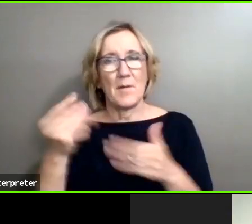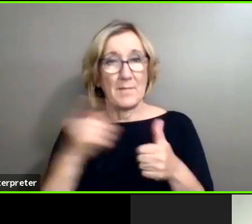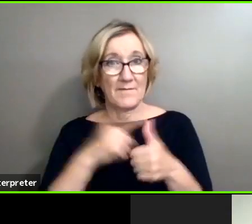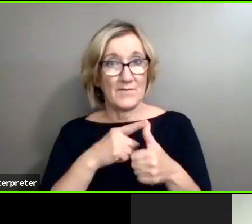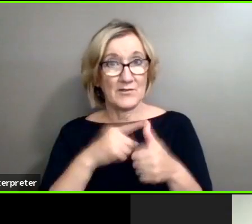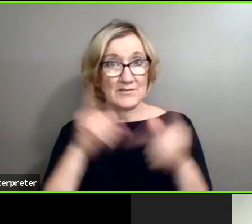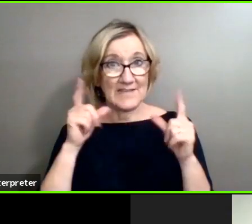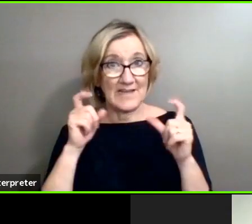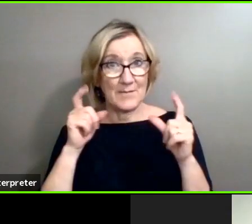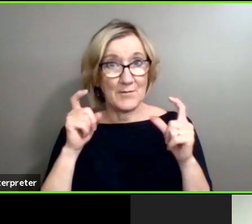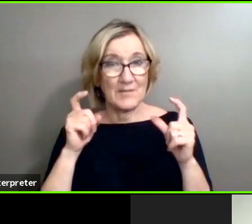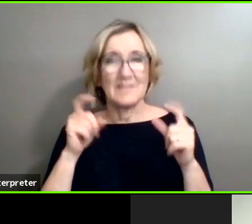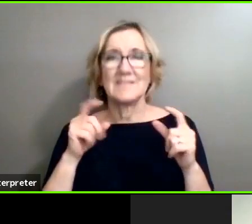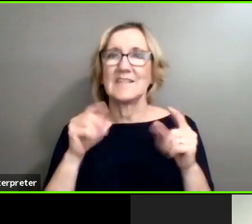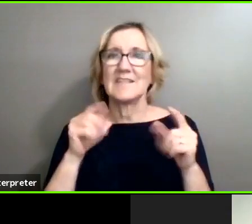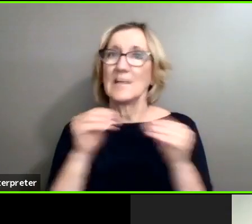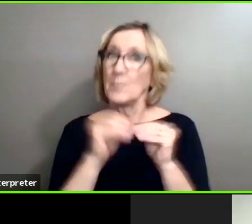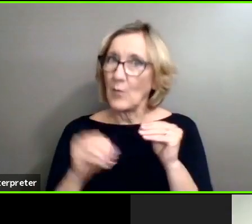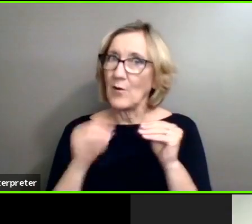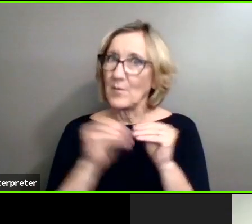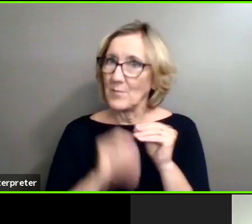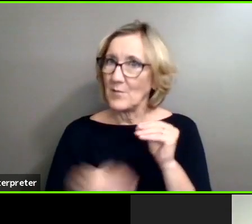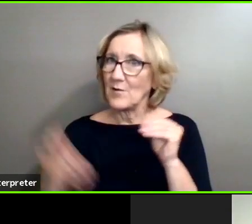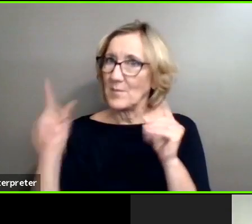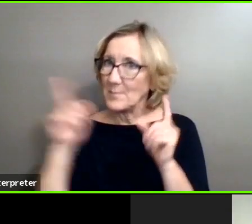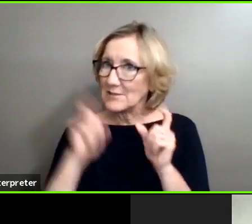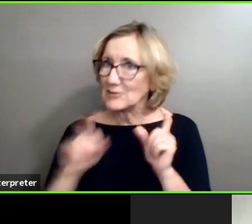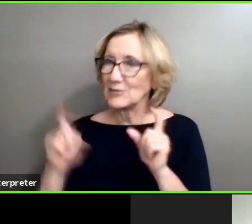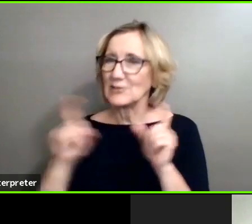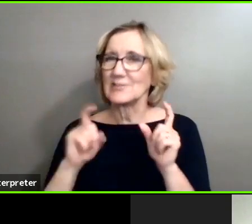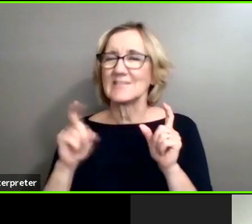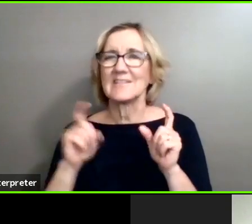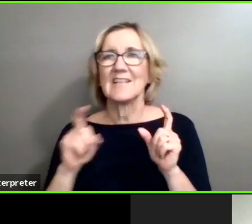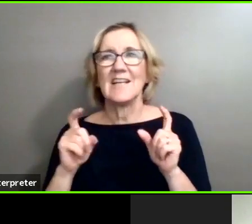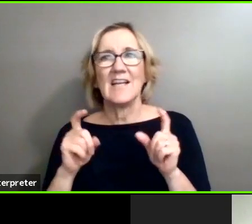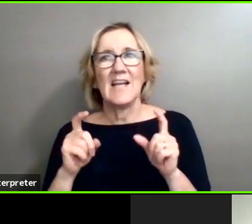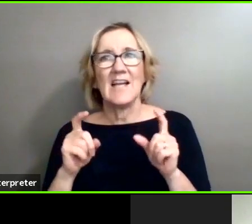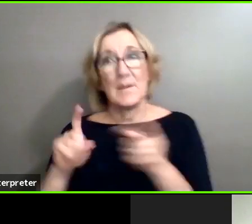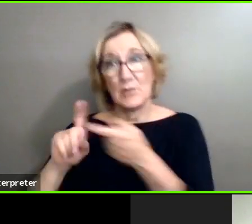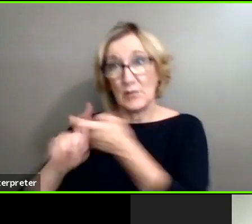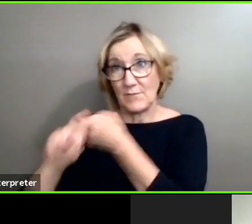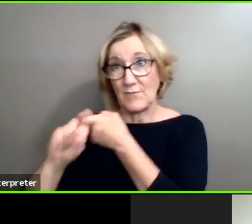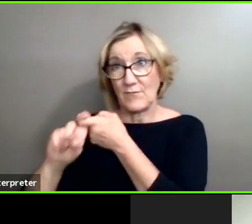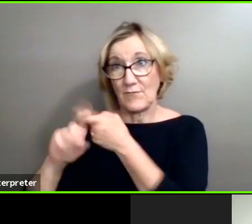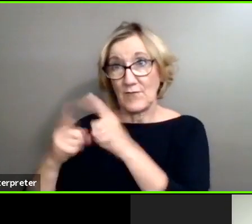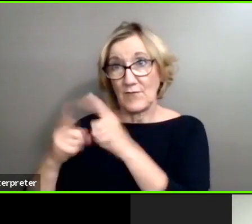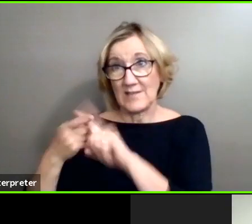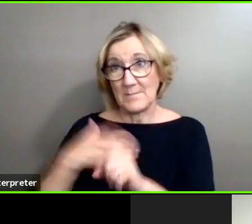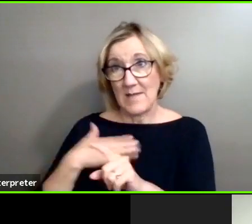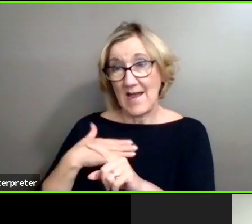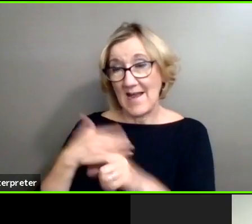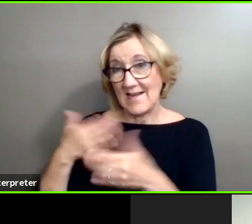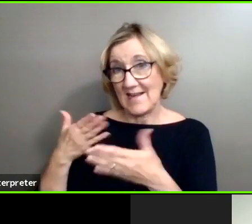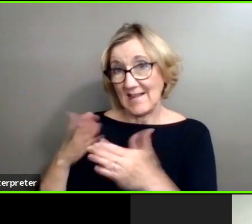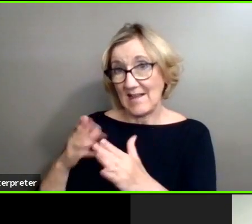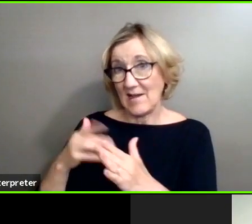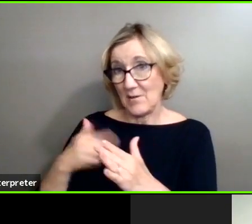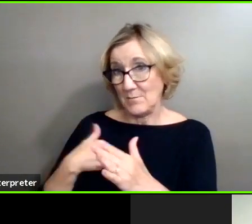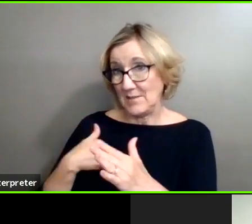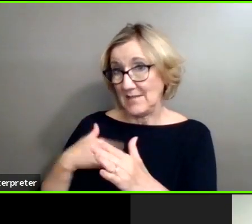taking more photos, taking more photos. Had good friends of mine, let me practice on them.